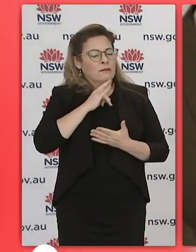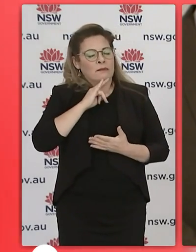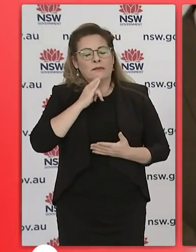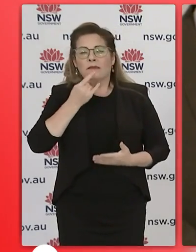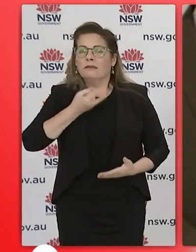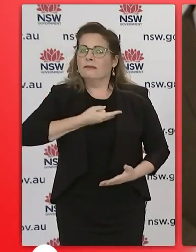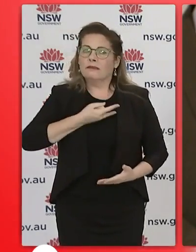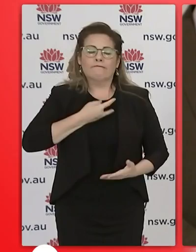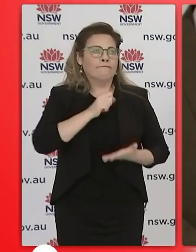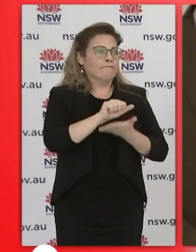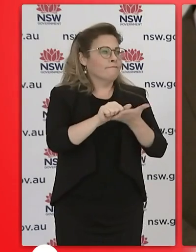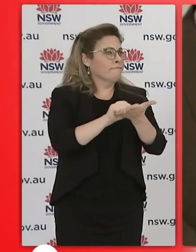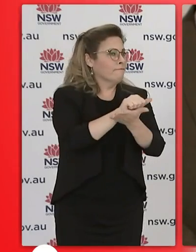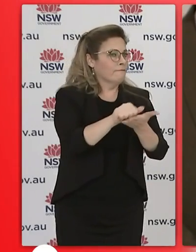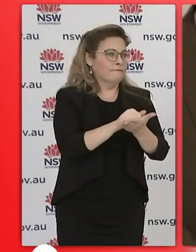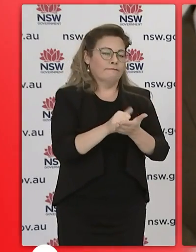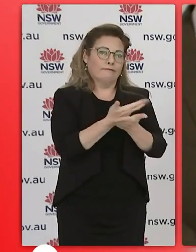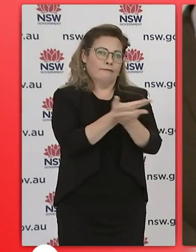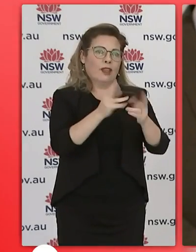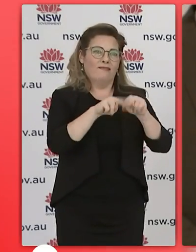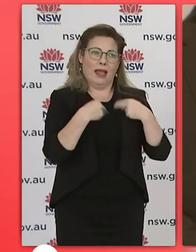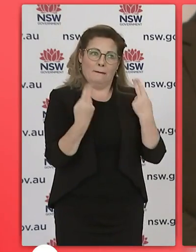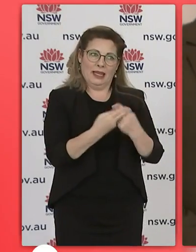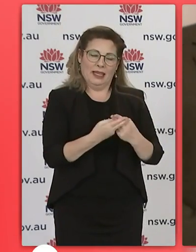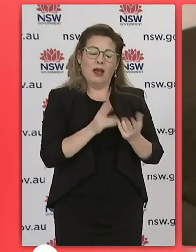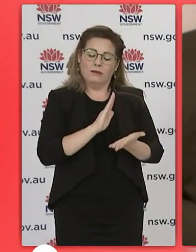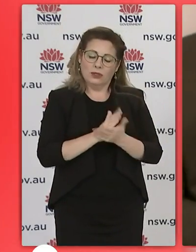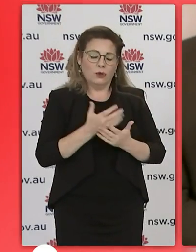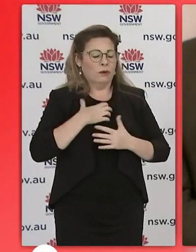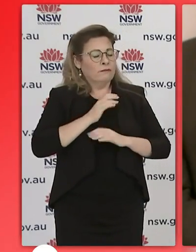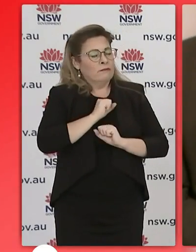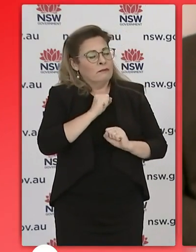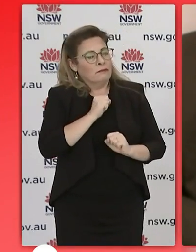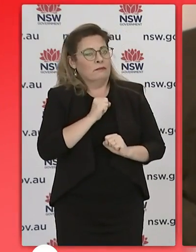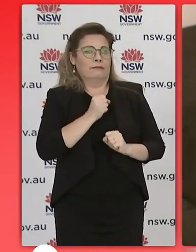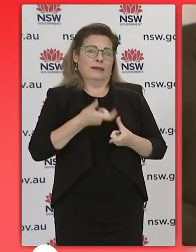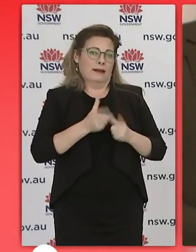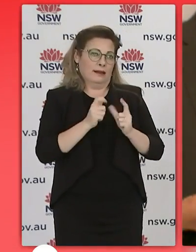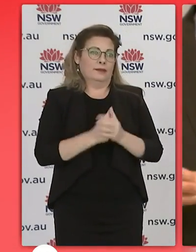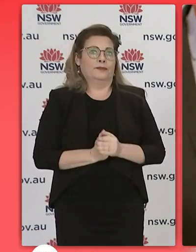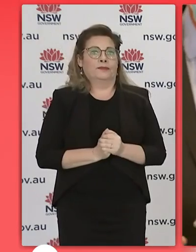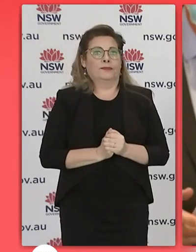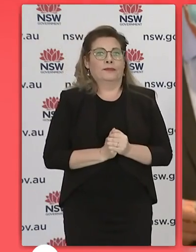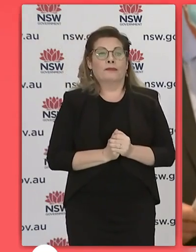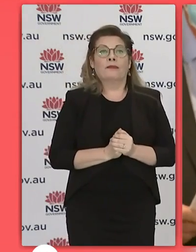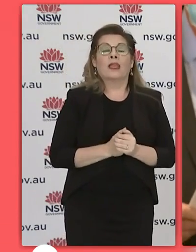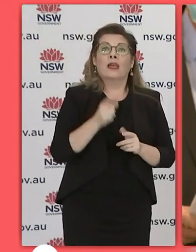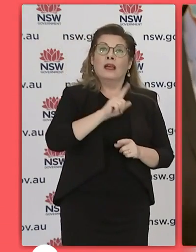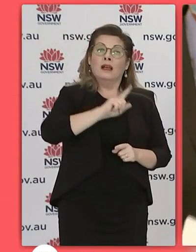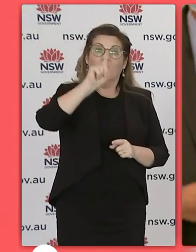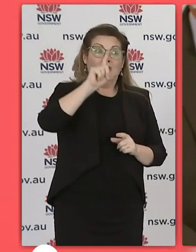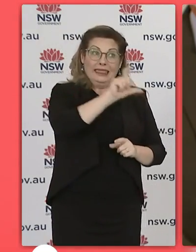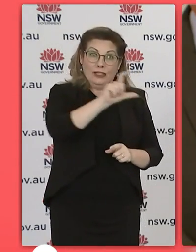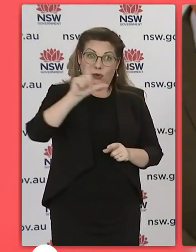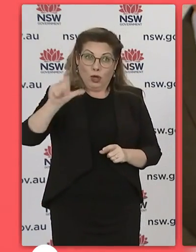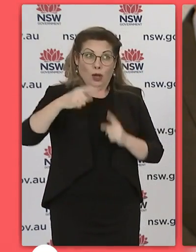time for them in terms of an update on the hunter and central coast cases i can confirm that there